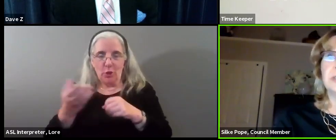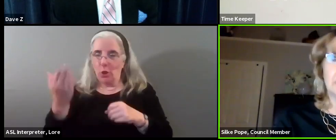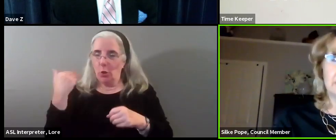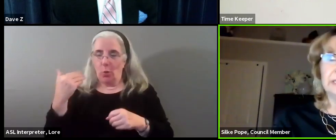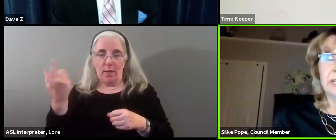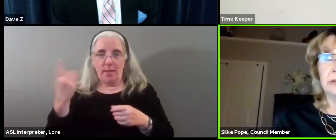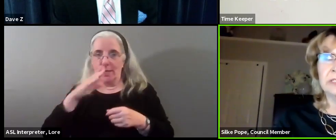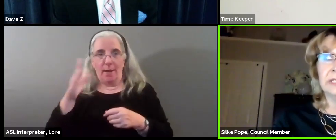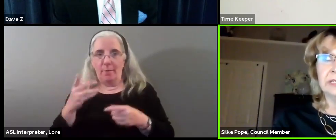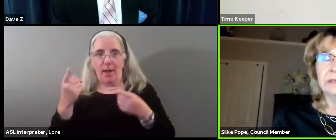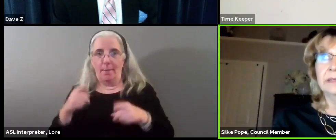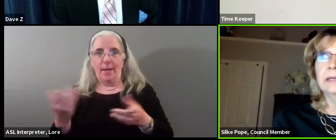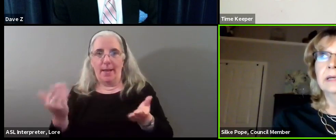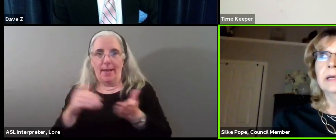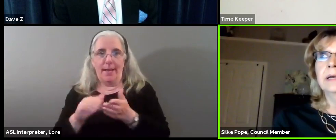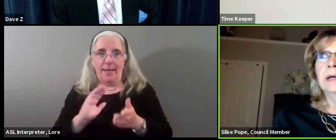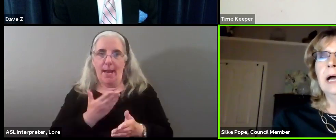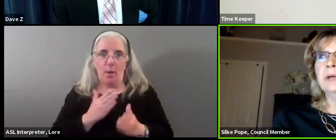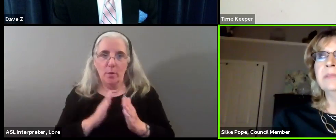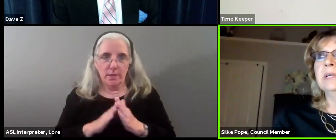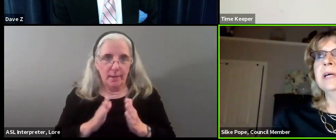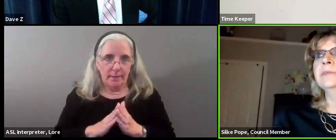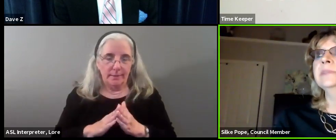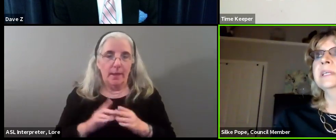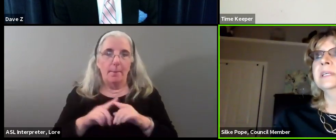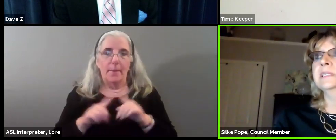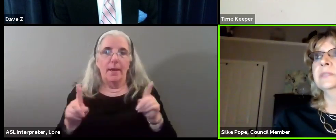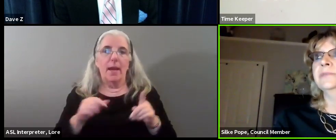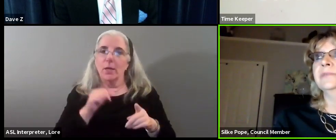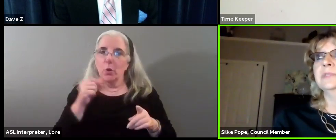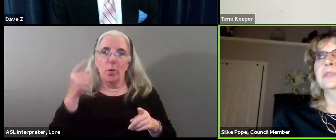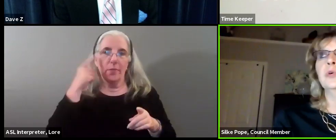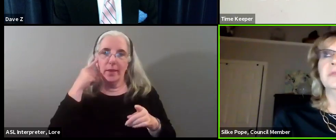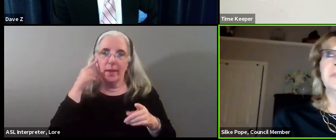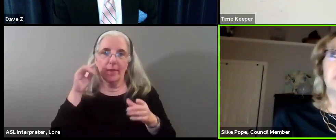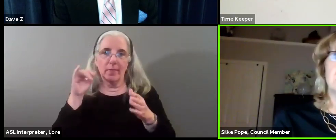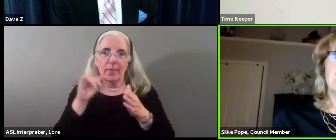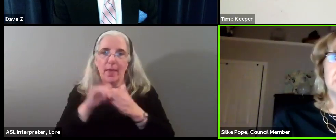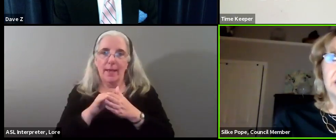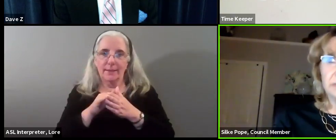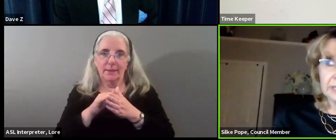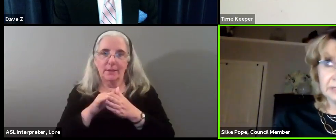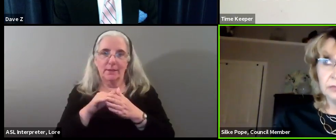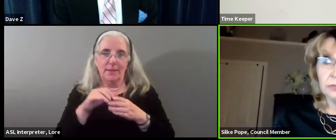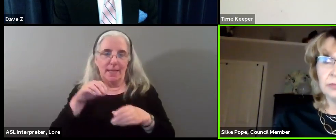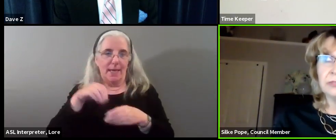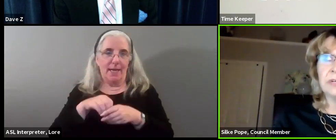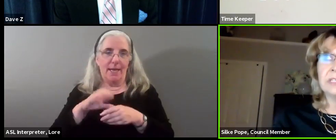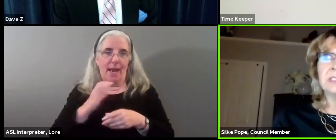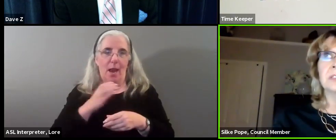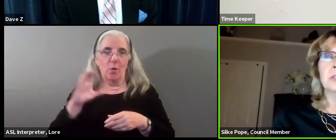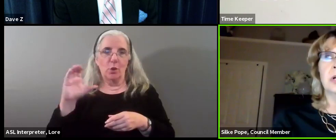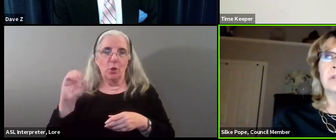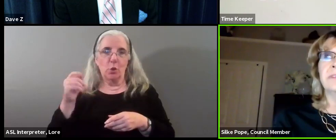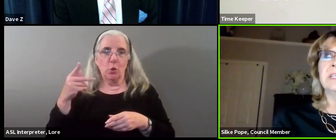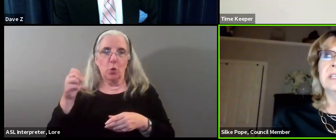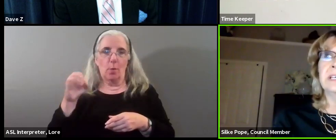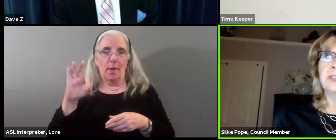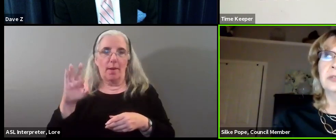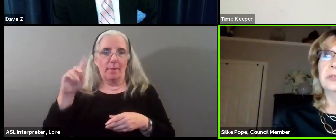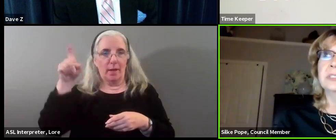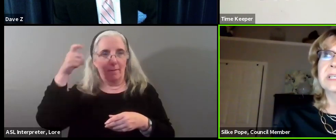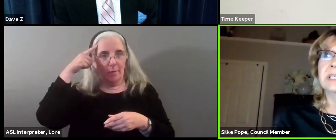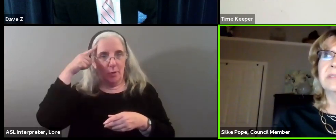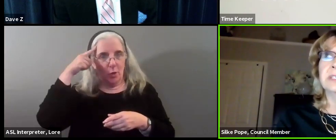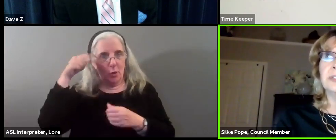especially not here in our city. However, I don't think it's with the scope of our city government to address and solve any